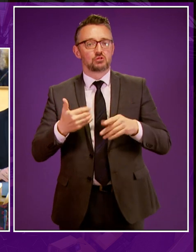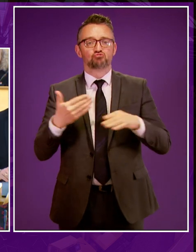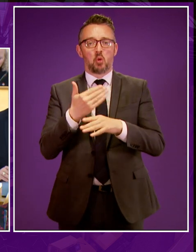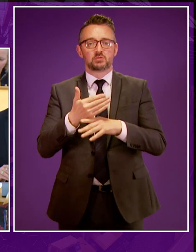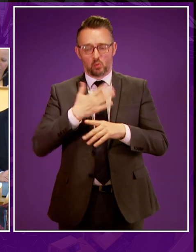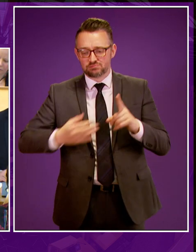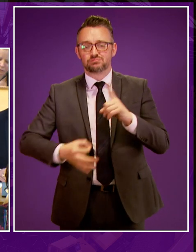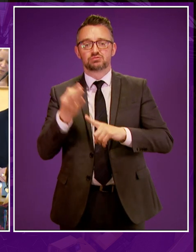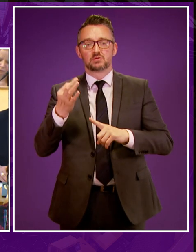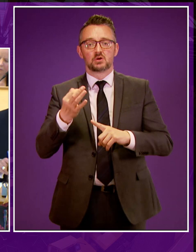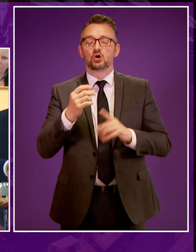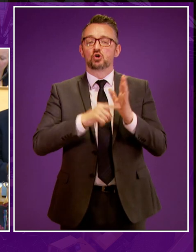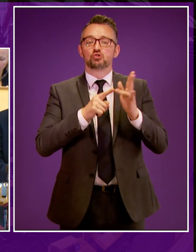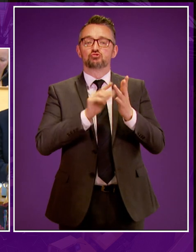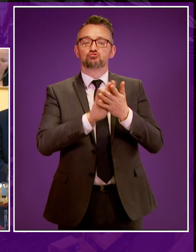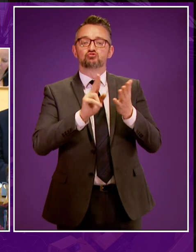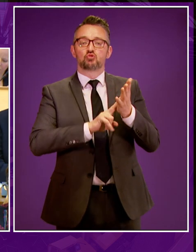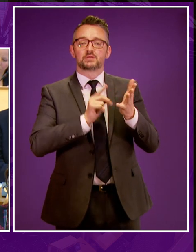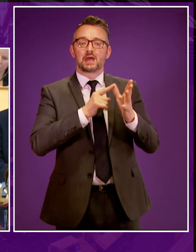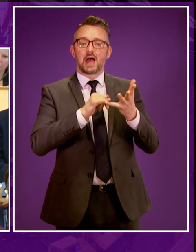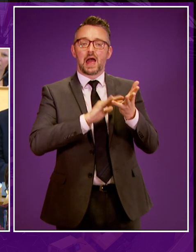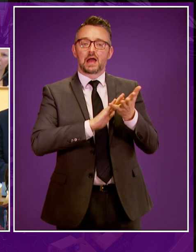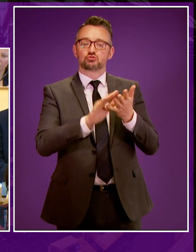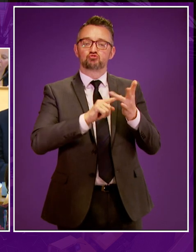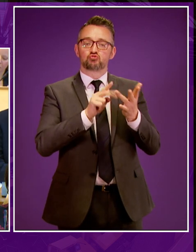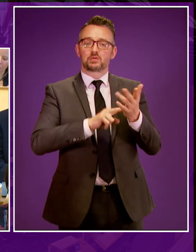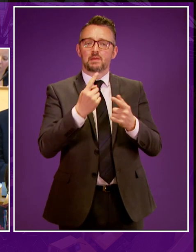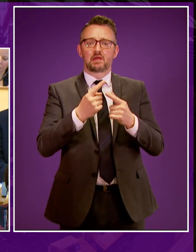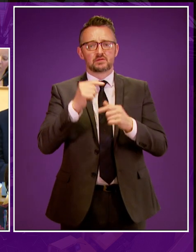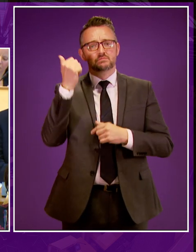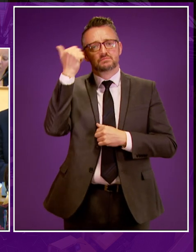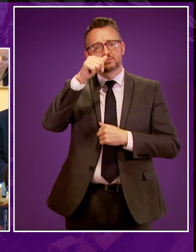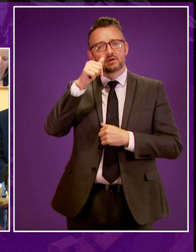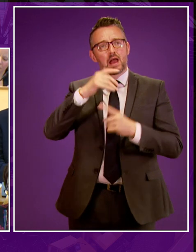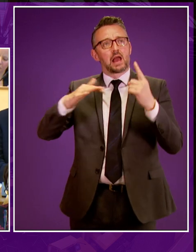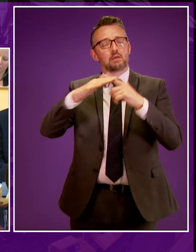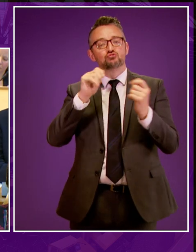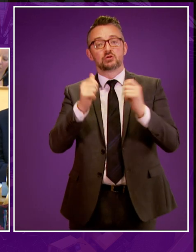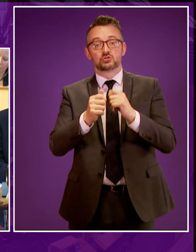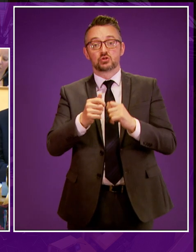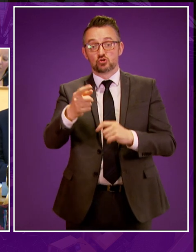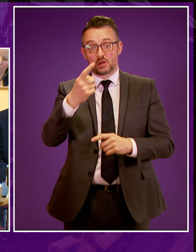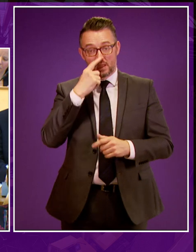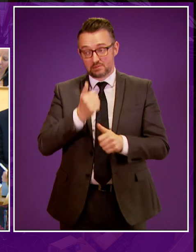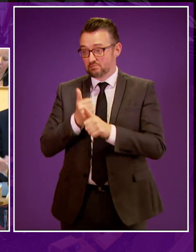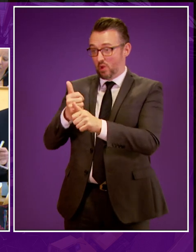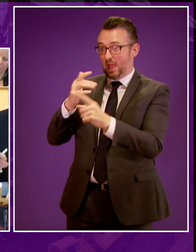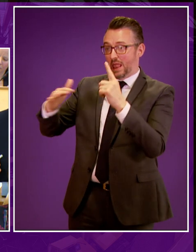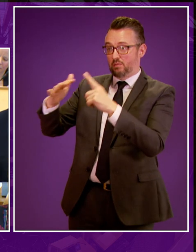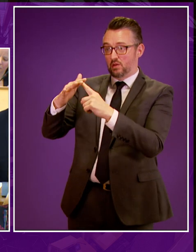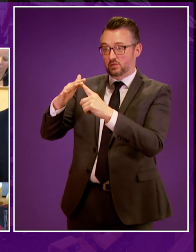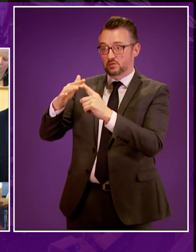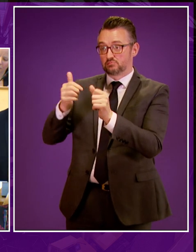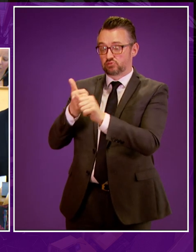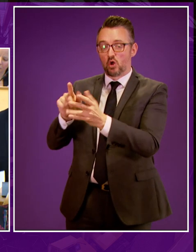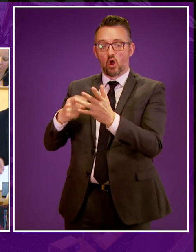environment. John Ashton, a respected climate change advisor to many, said, you can be in favour of fixing the climate or you can be